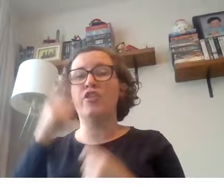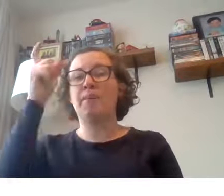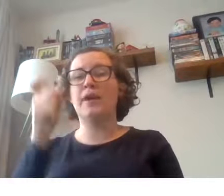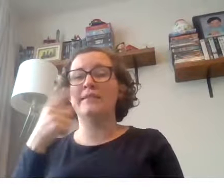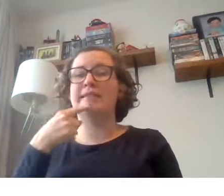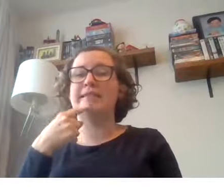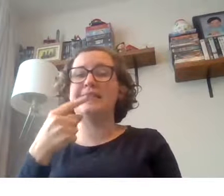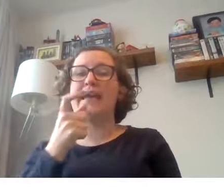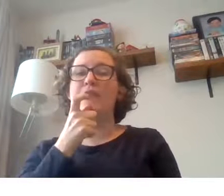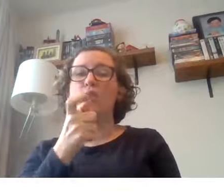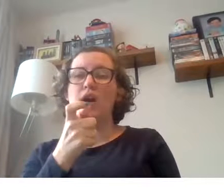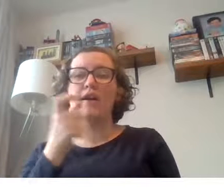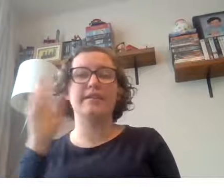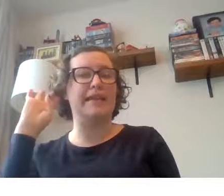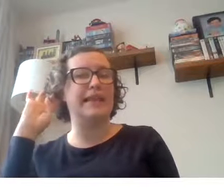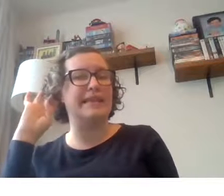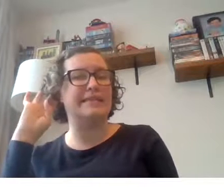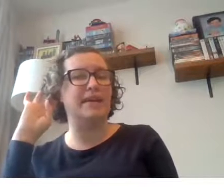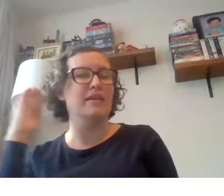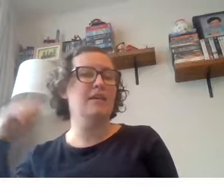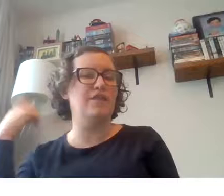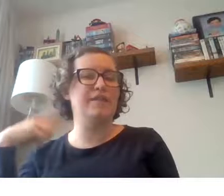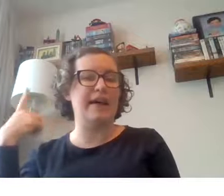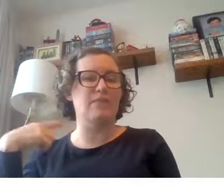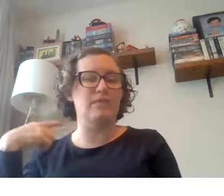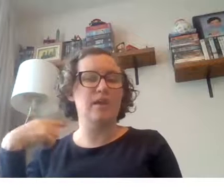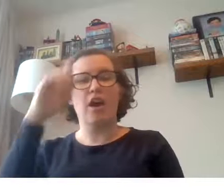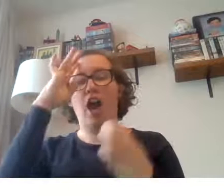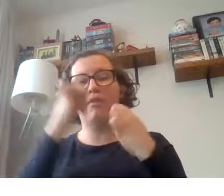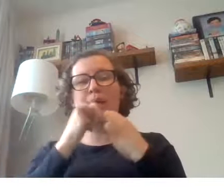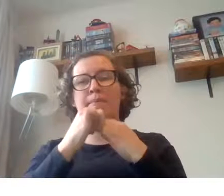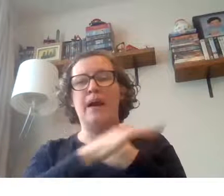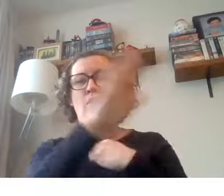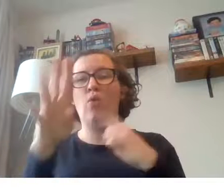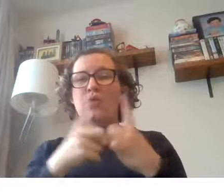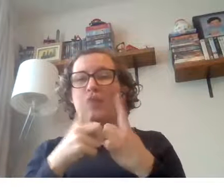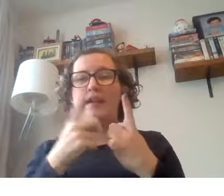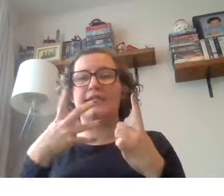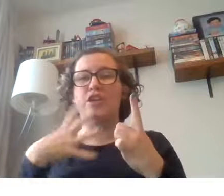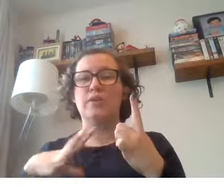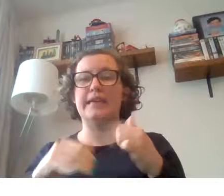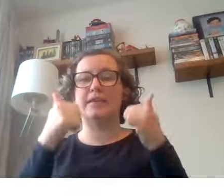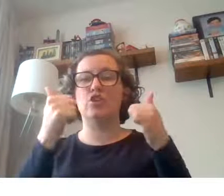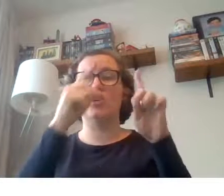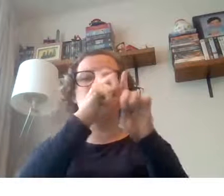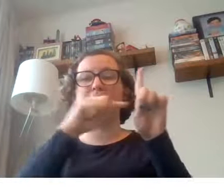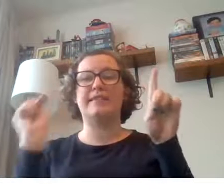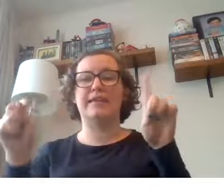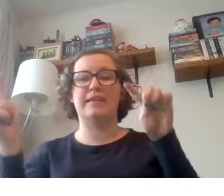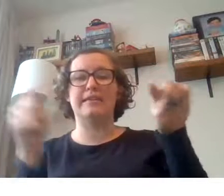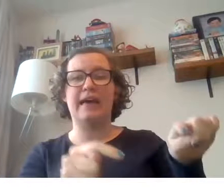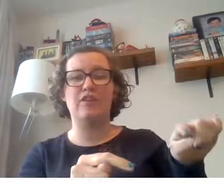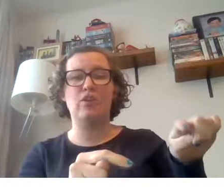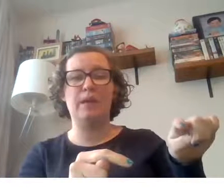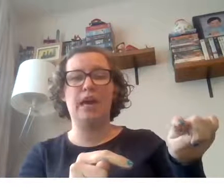get another person to say the word and listen for the sounds and remember all the things that you need in a good